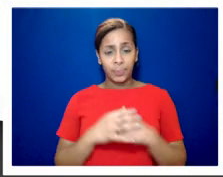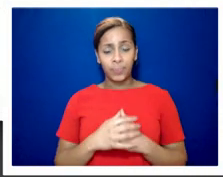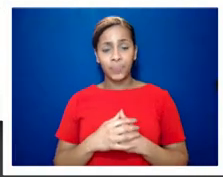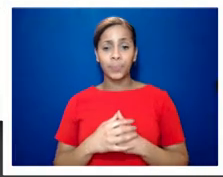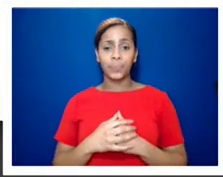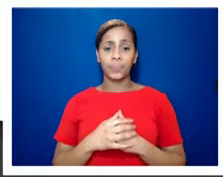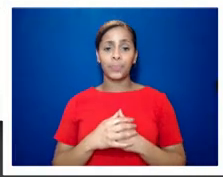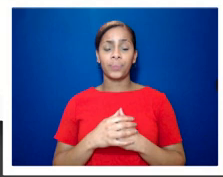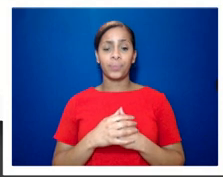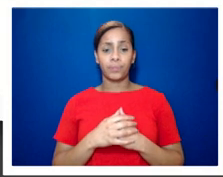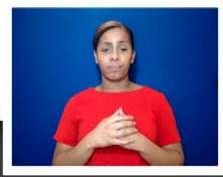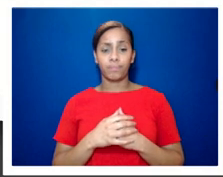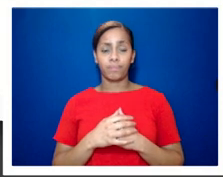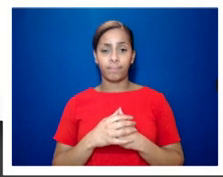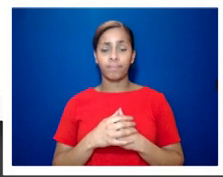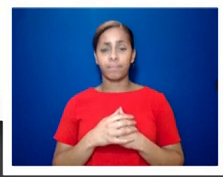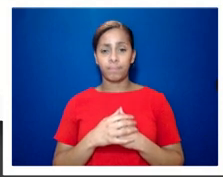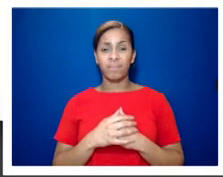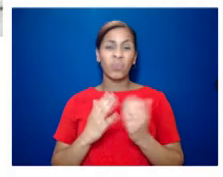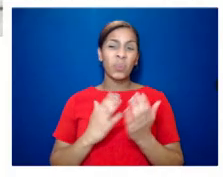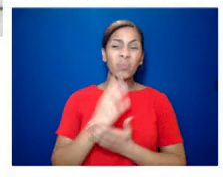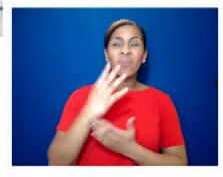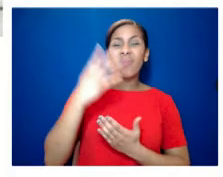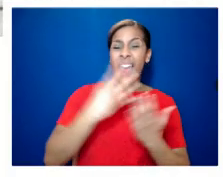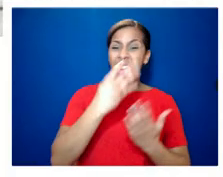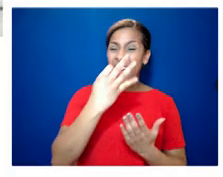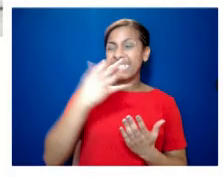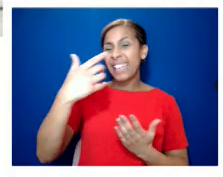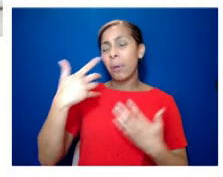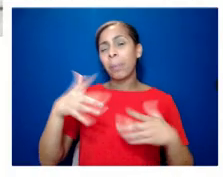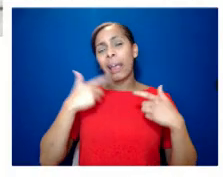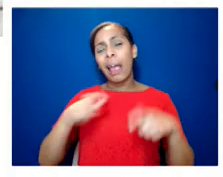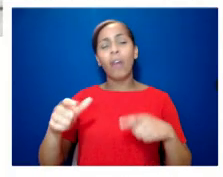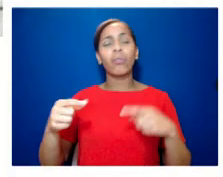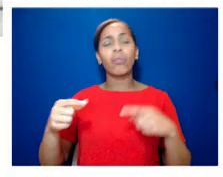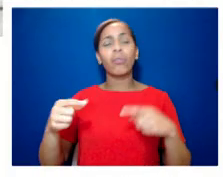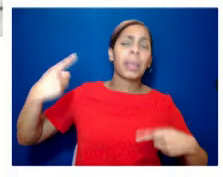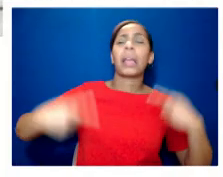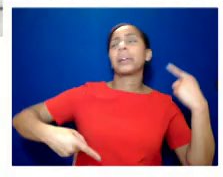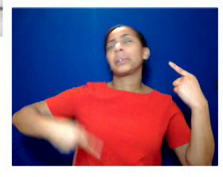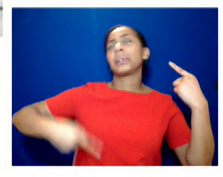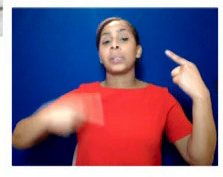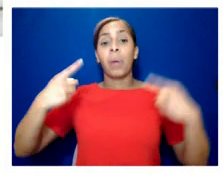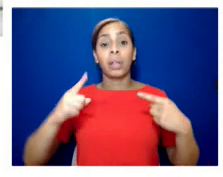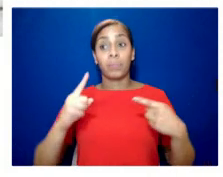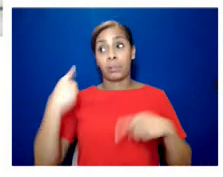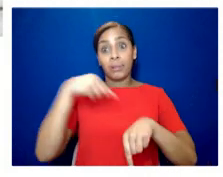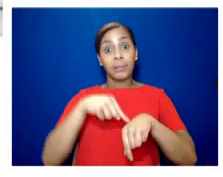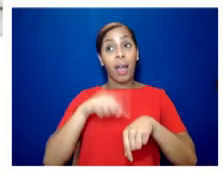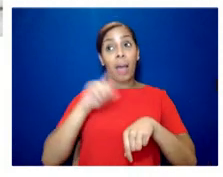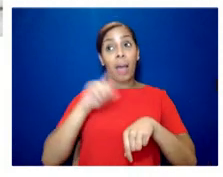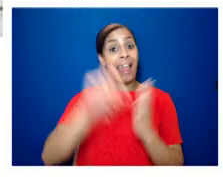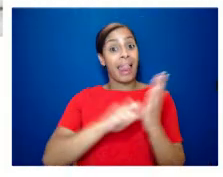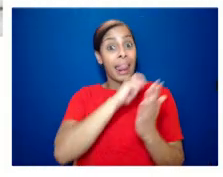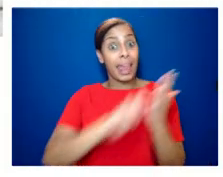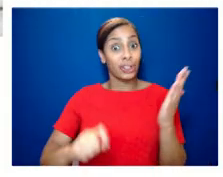now the debate rambled on through 1987 which also happened to be an election year and the conservative party used homophobia